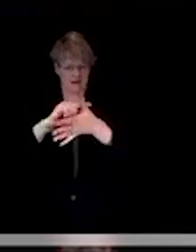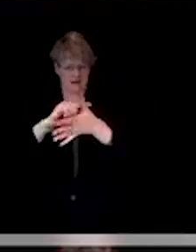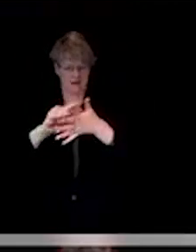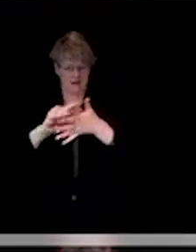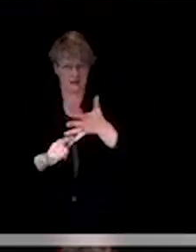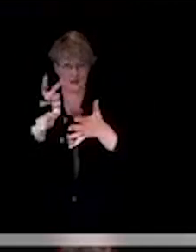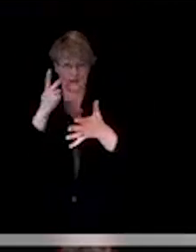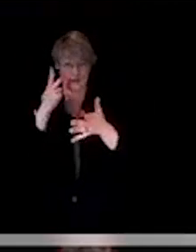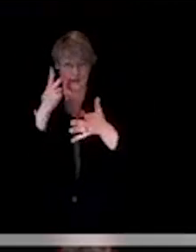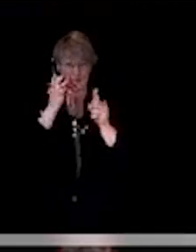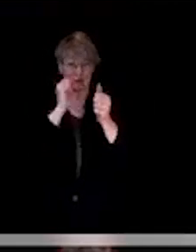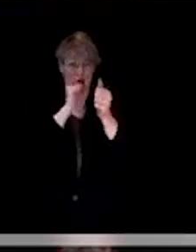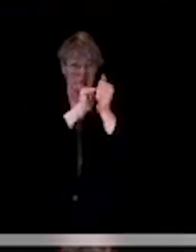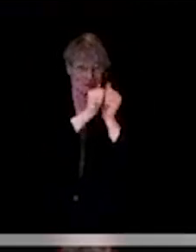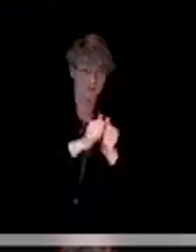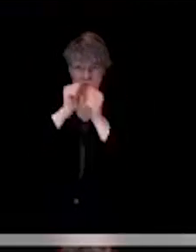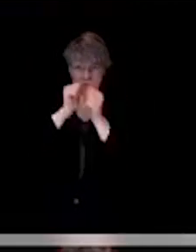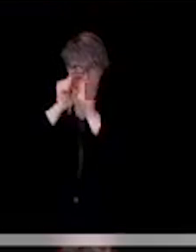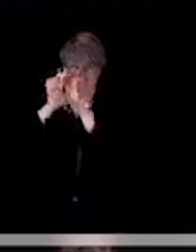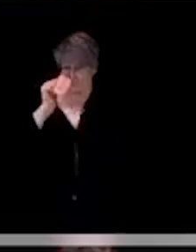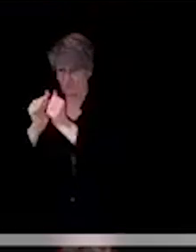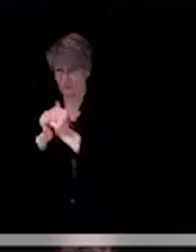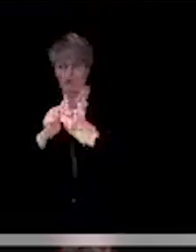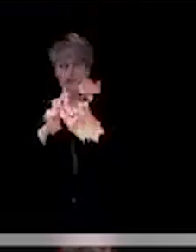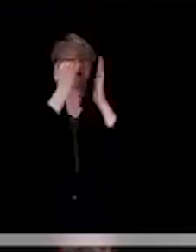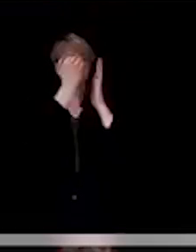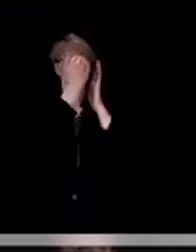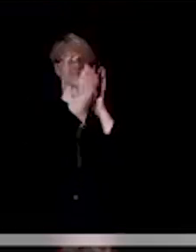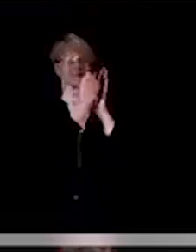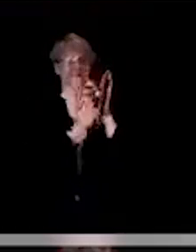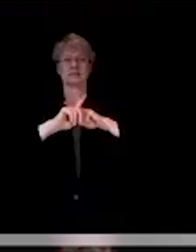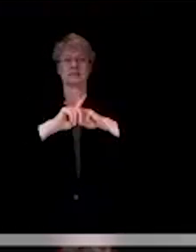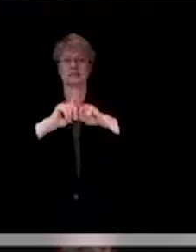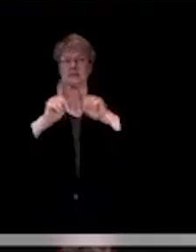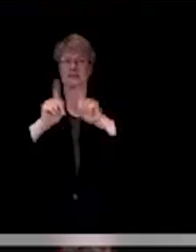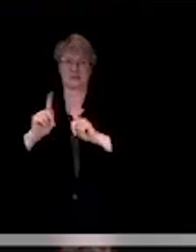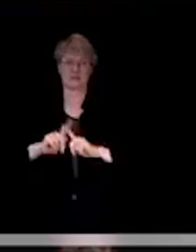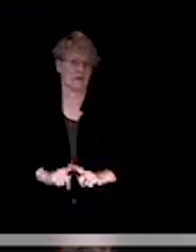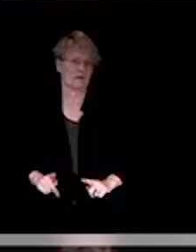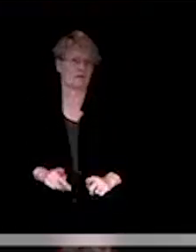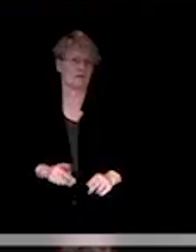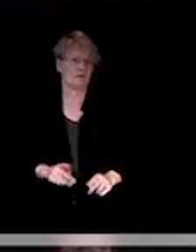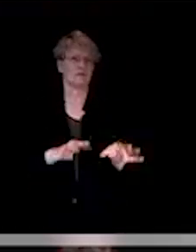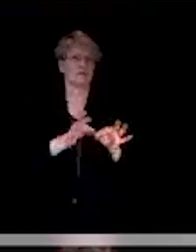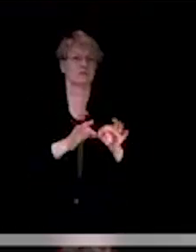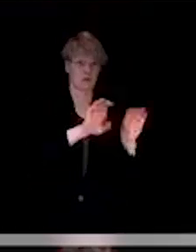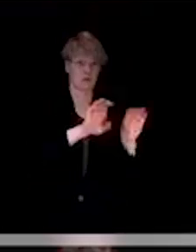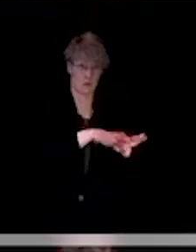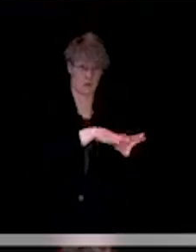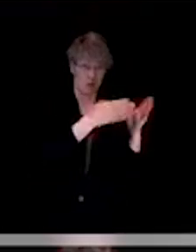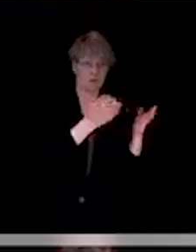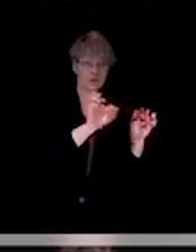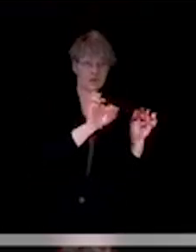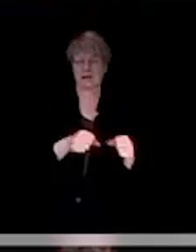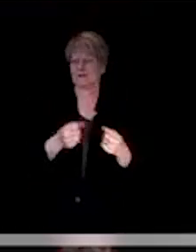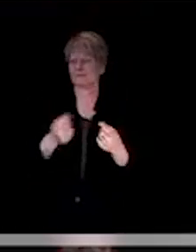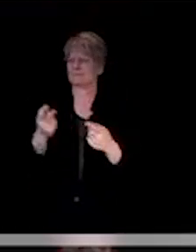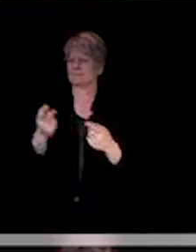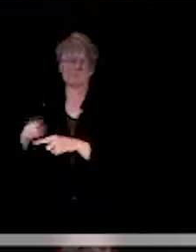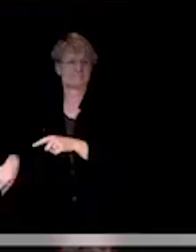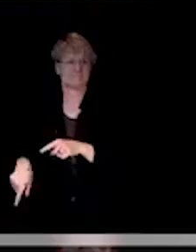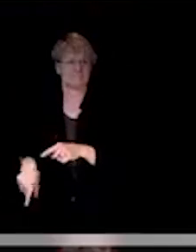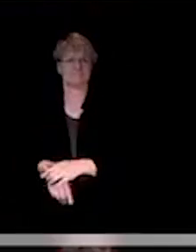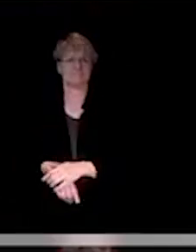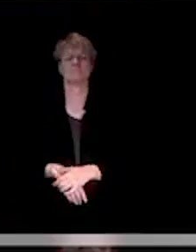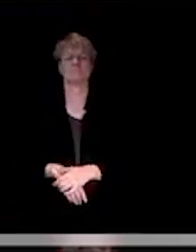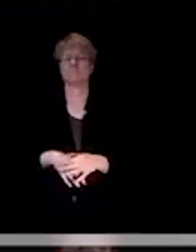we would encourage you to take a look at those guidelines. It'll explain a little bit better detail what types